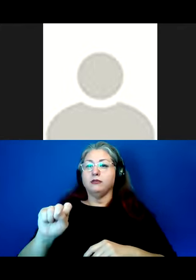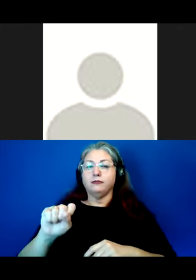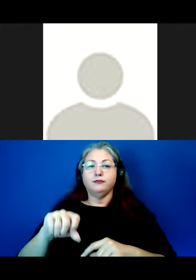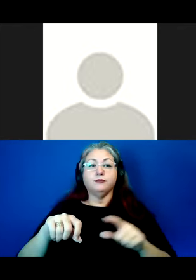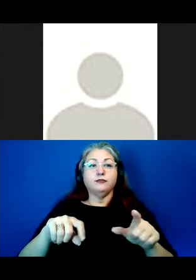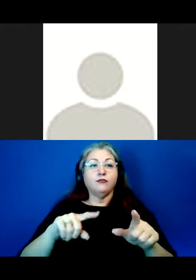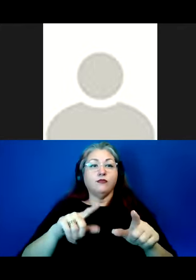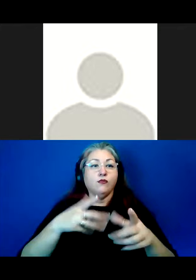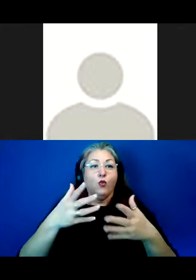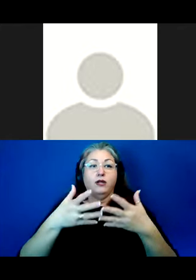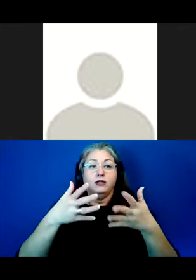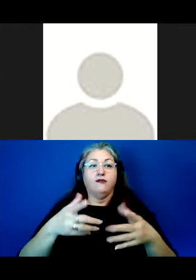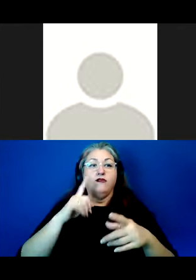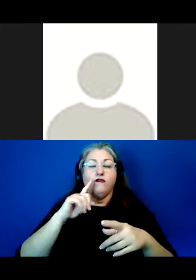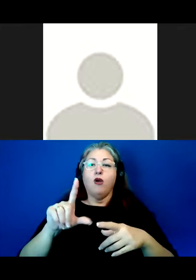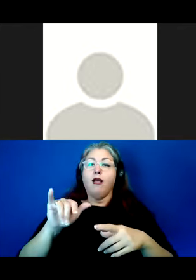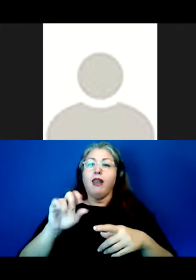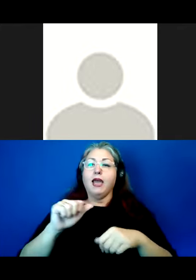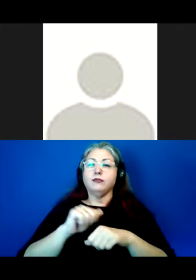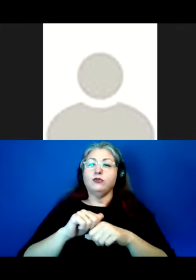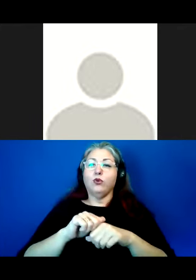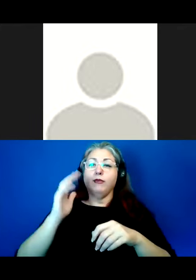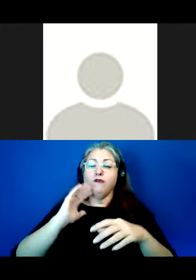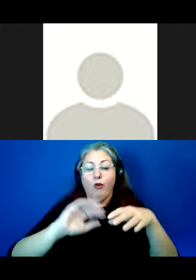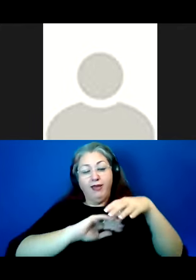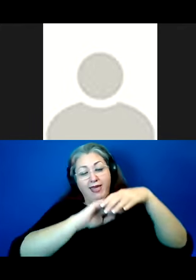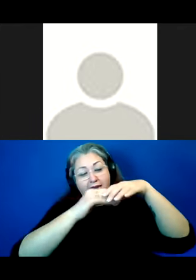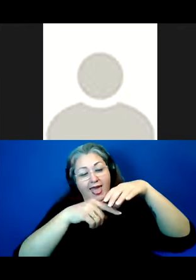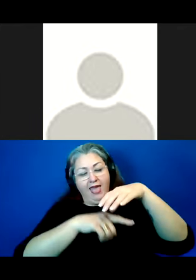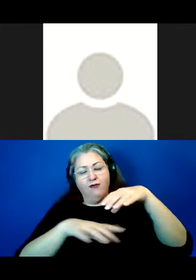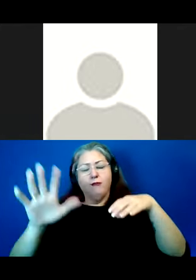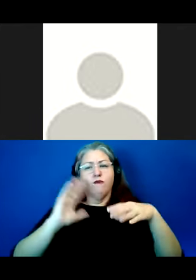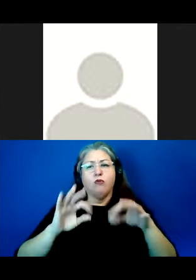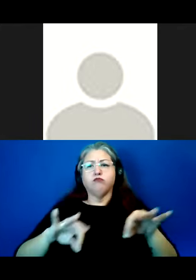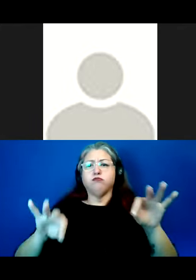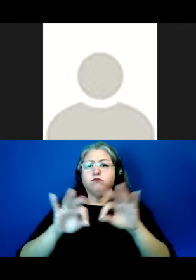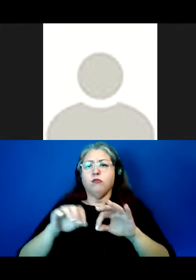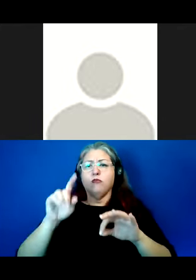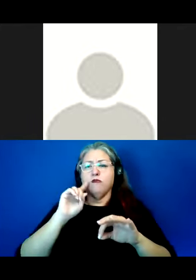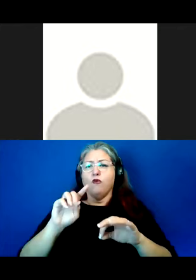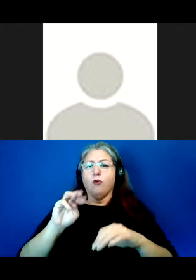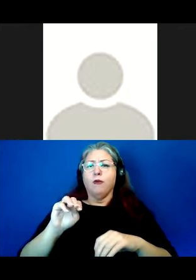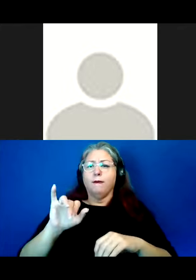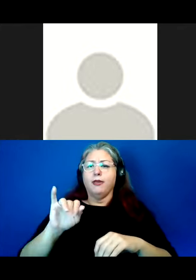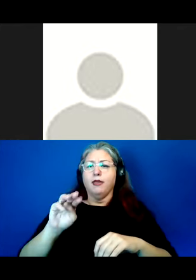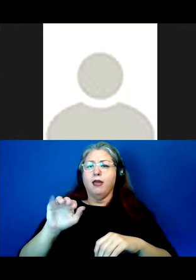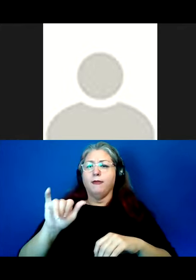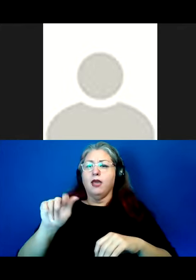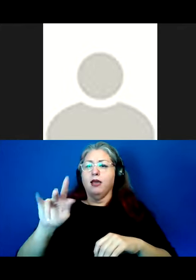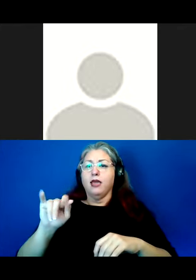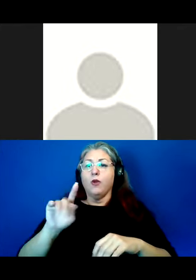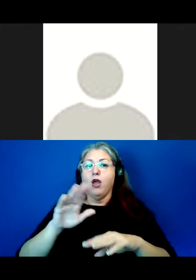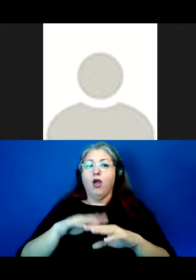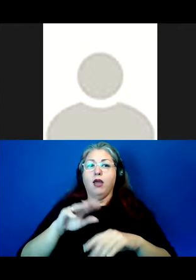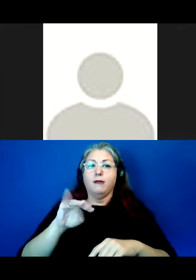pillars are all that remain of limestone caves that have long been an important place for generations of Miyameake. And they're located on the